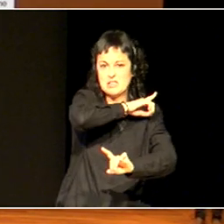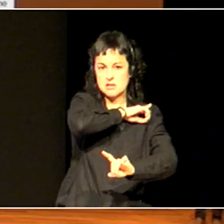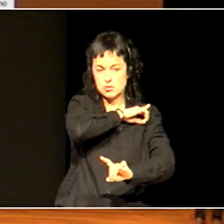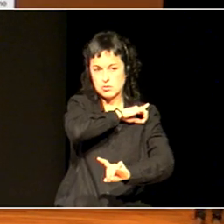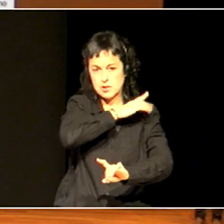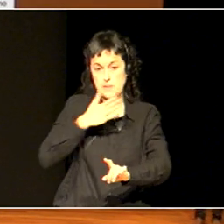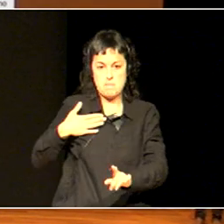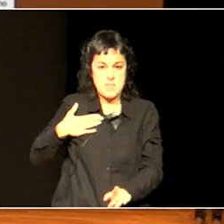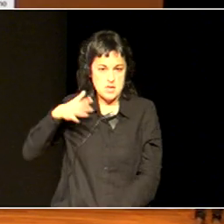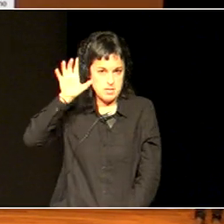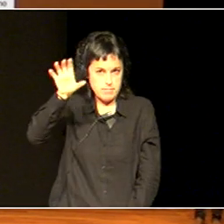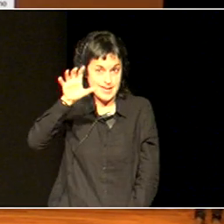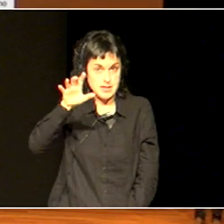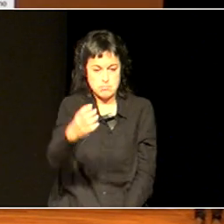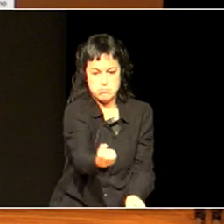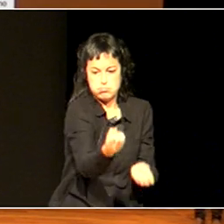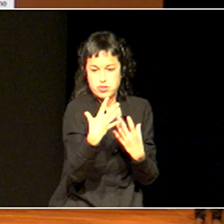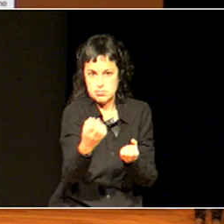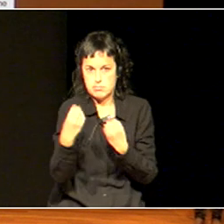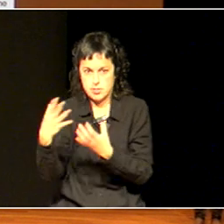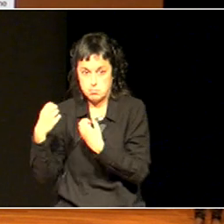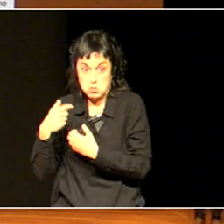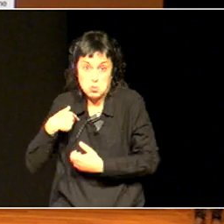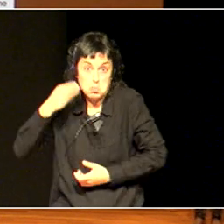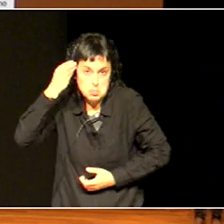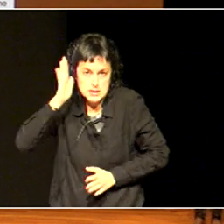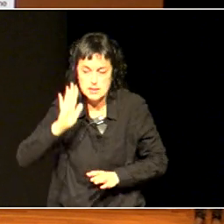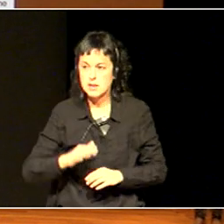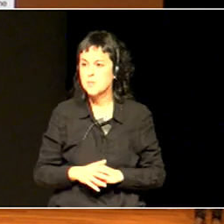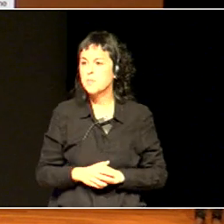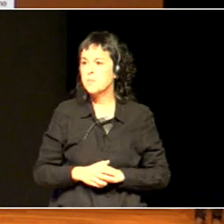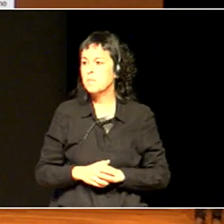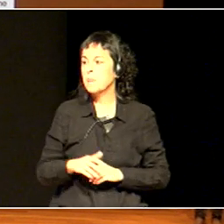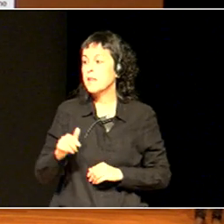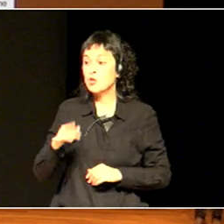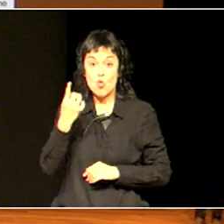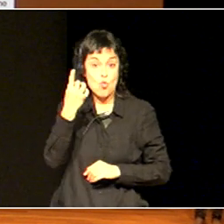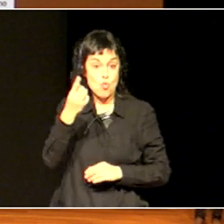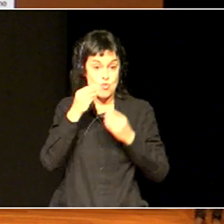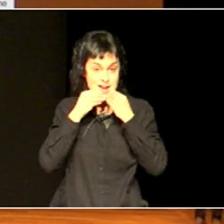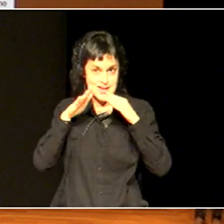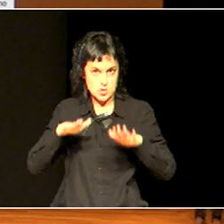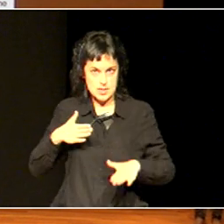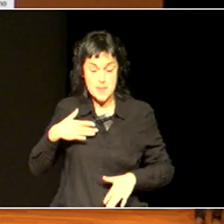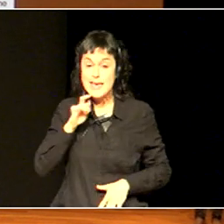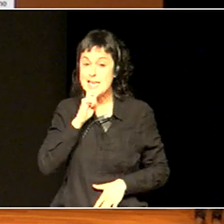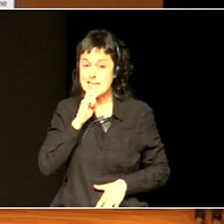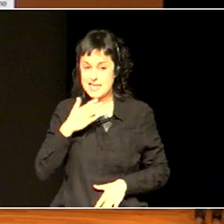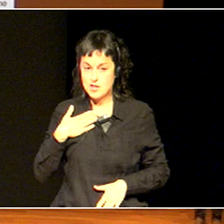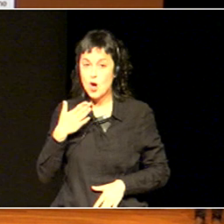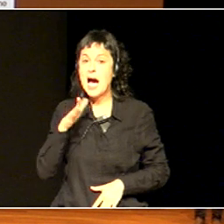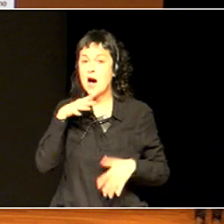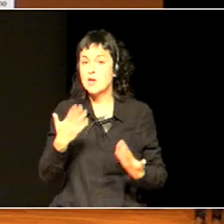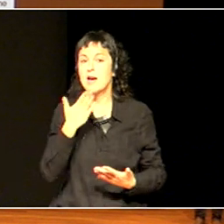So, let me tell you about one story which actually comes from my grandson. He's now 13. When he was 11,